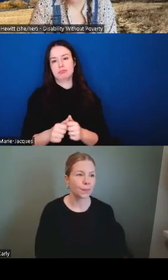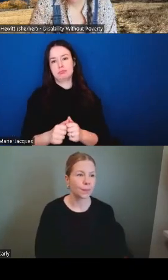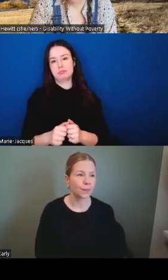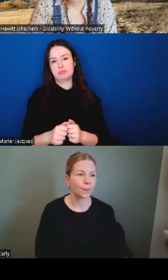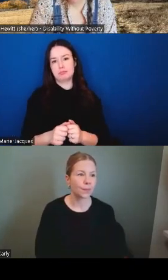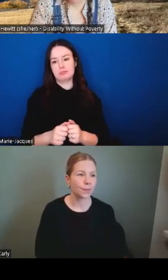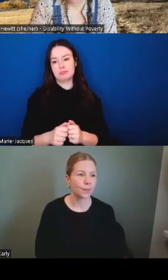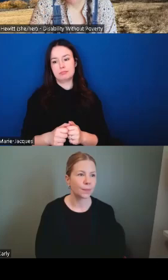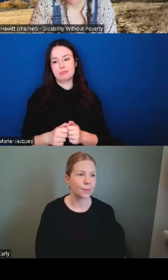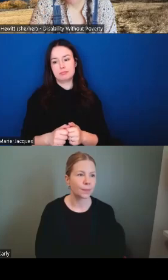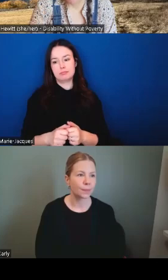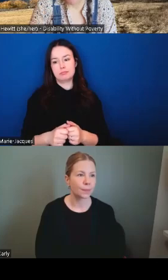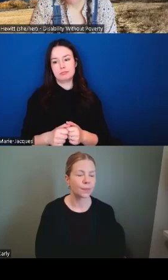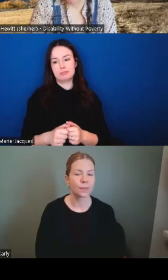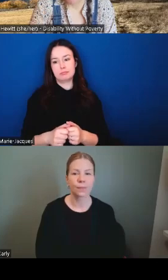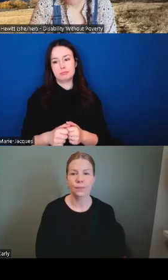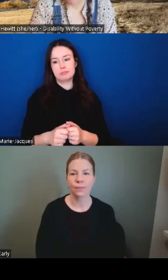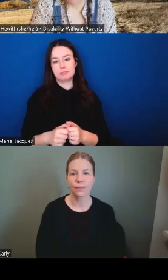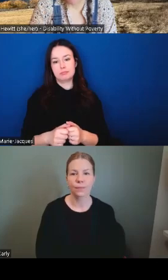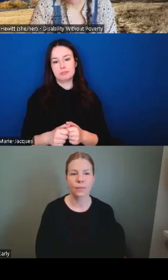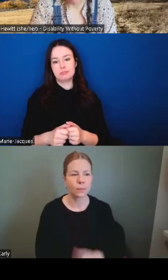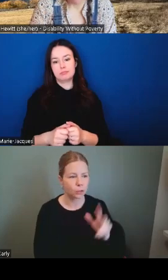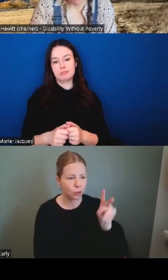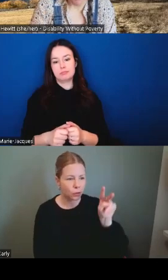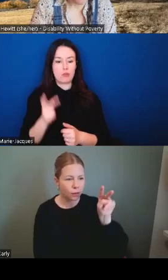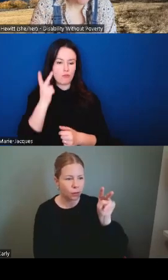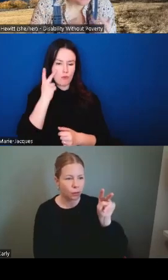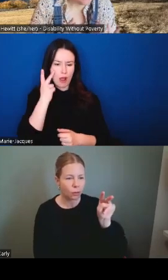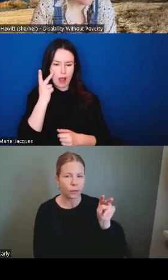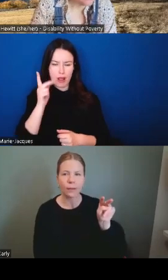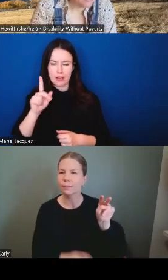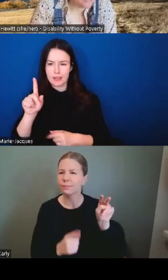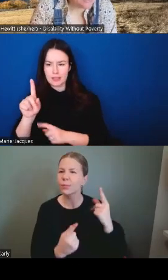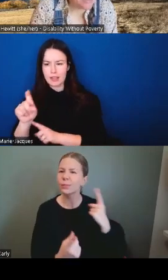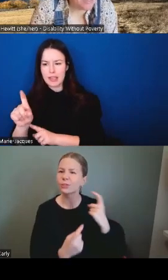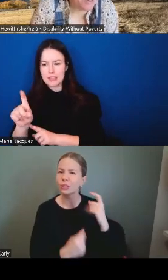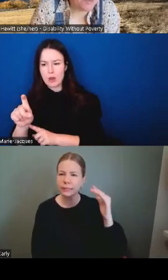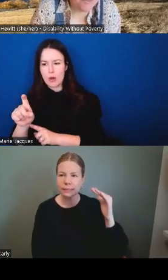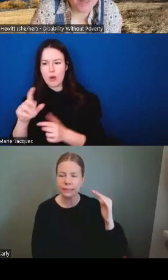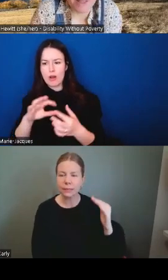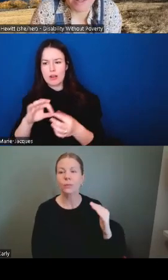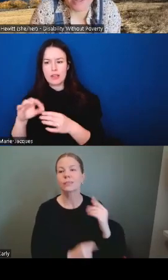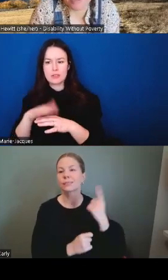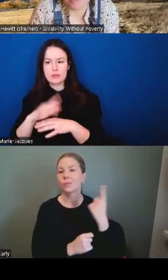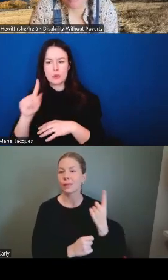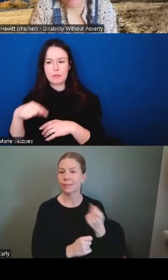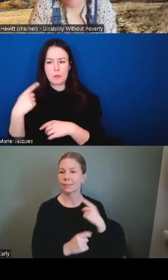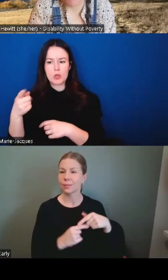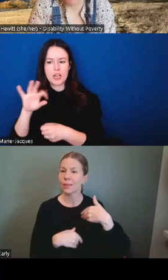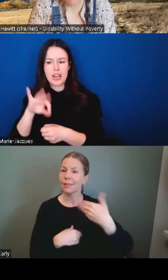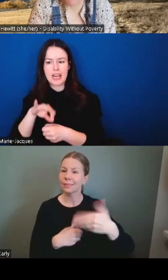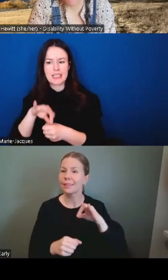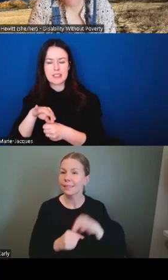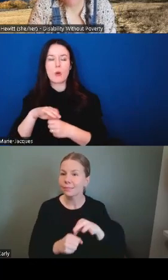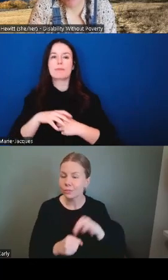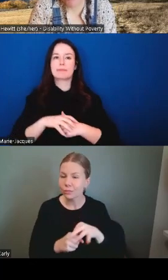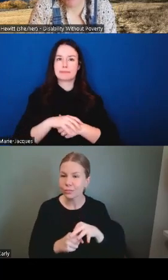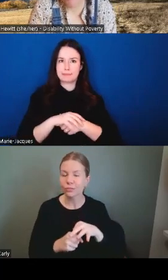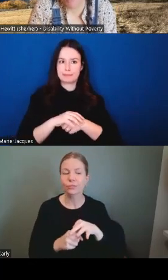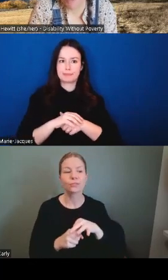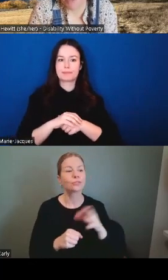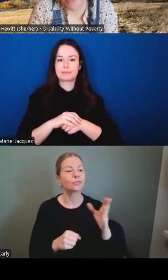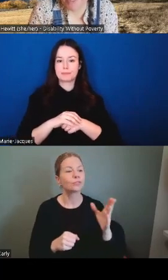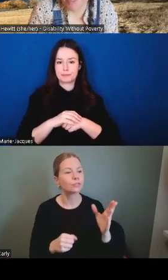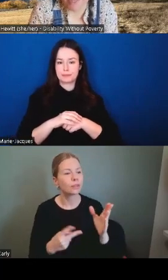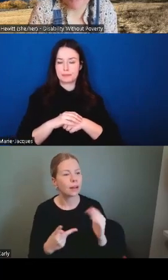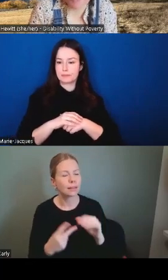oh i see a question about the next election election and yeah that's you know if and i see simon that you say that the